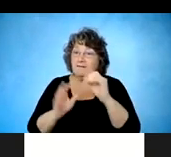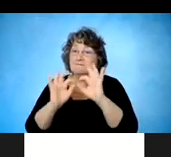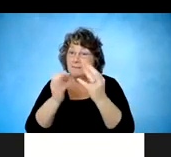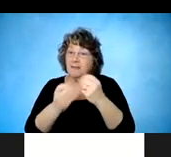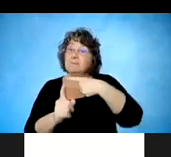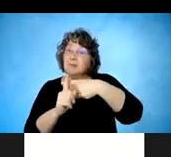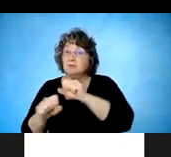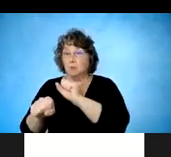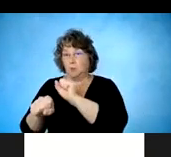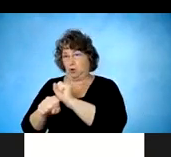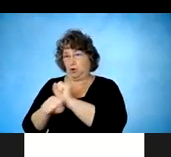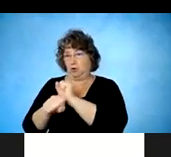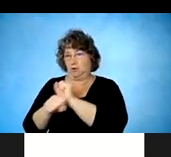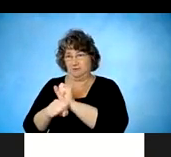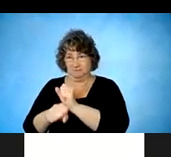to people.